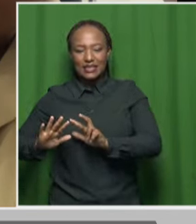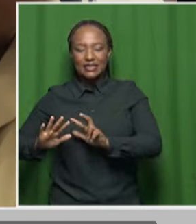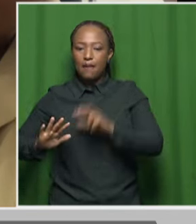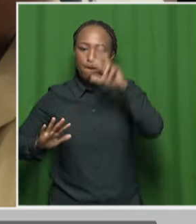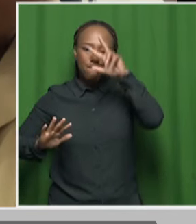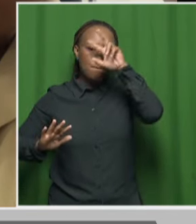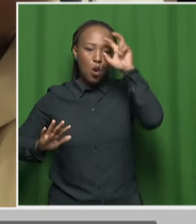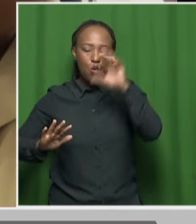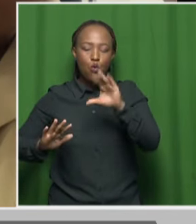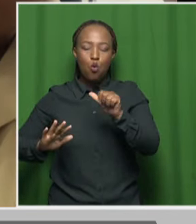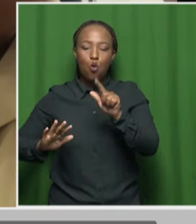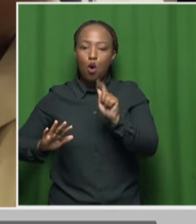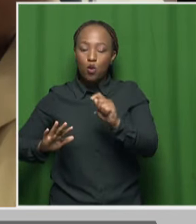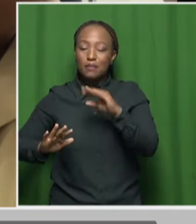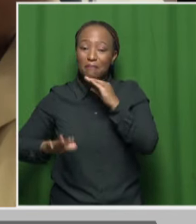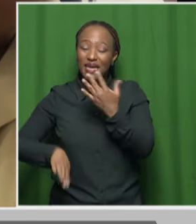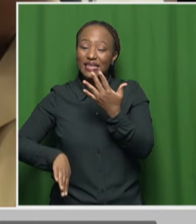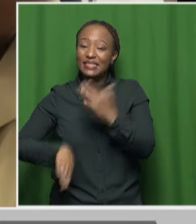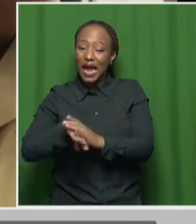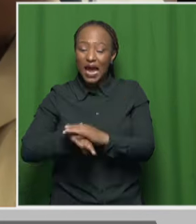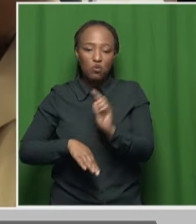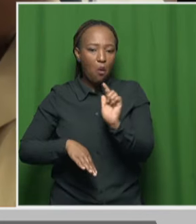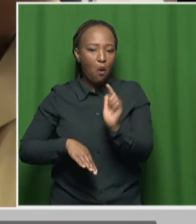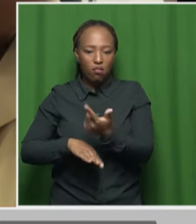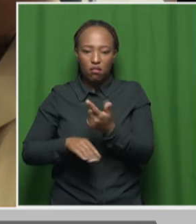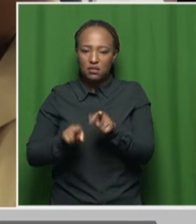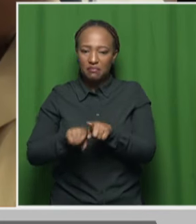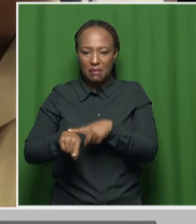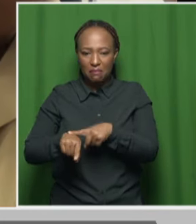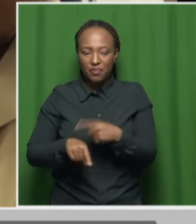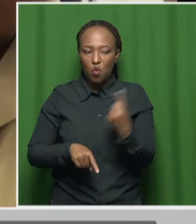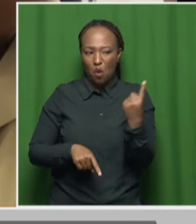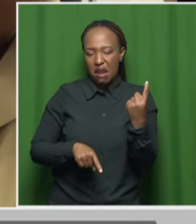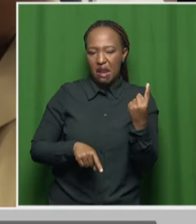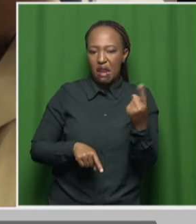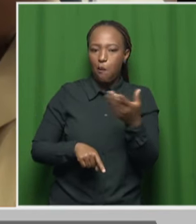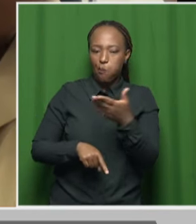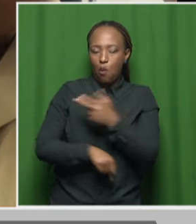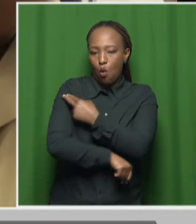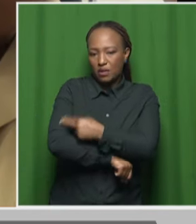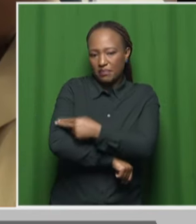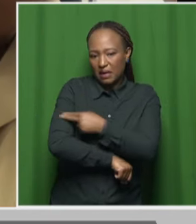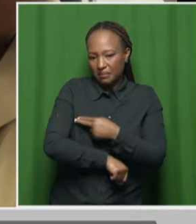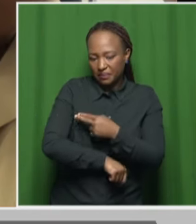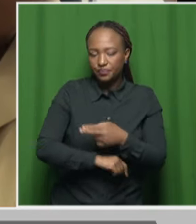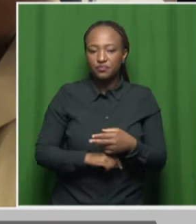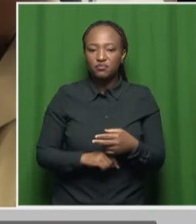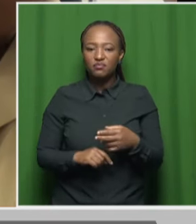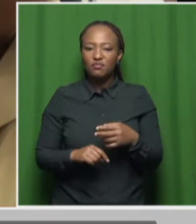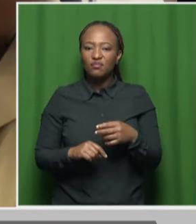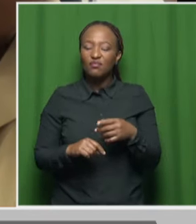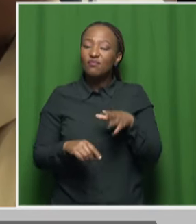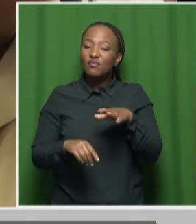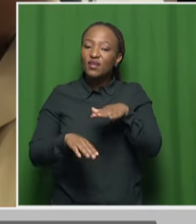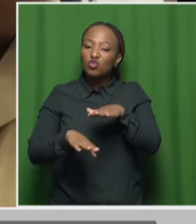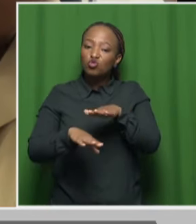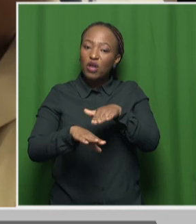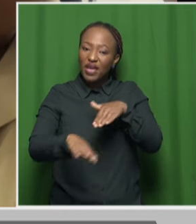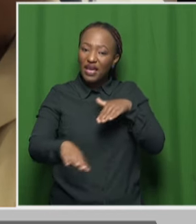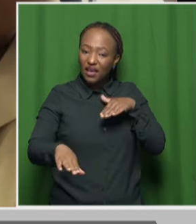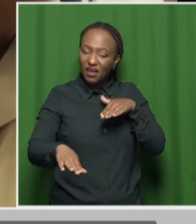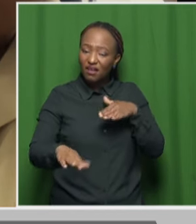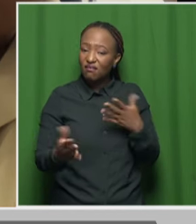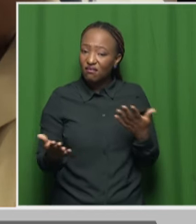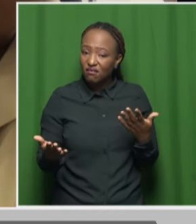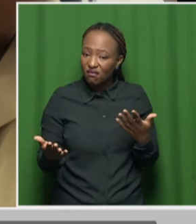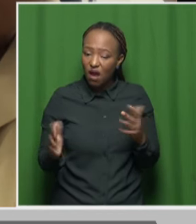scene. Ms. Simsimang, as far as traffic is concerned, what is the situation right now at that point